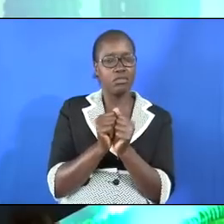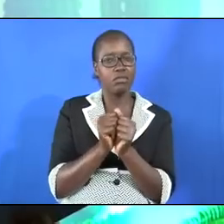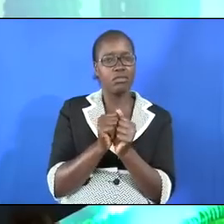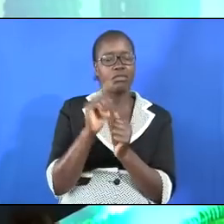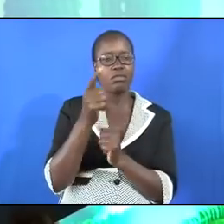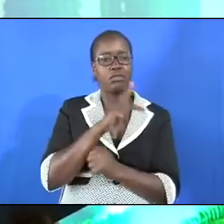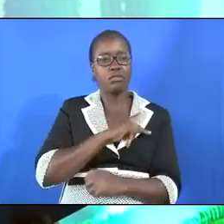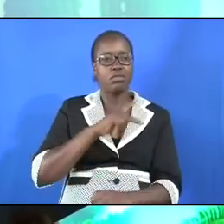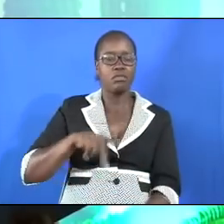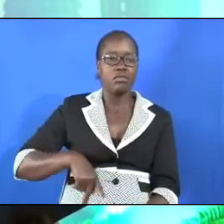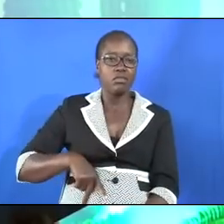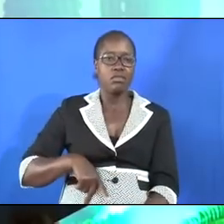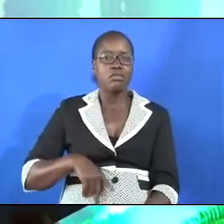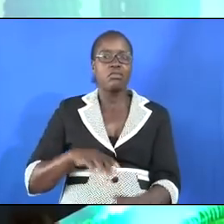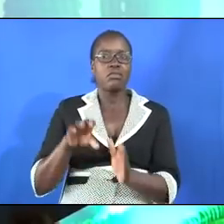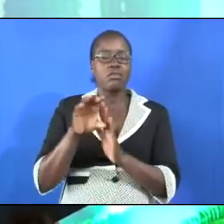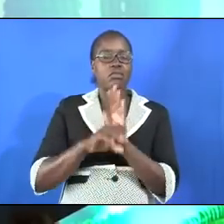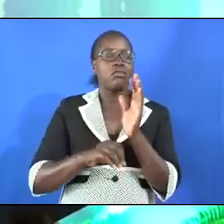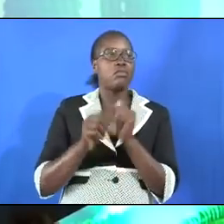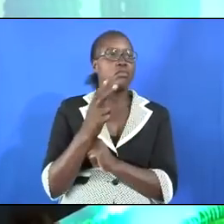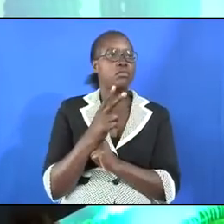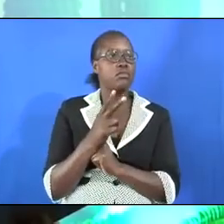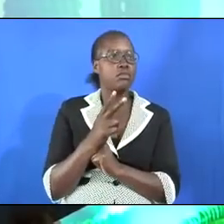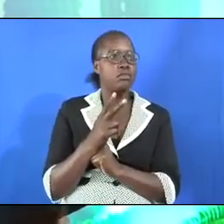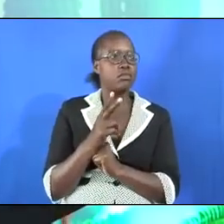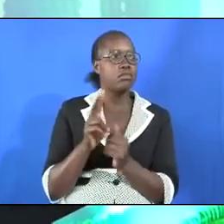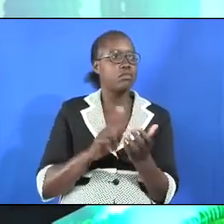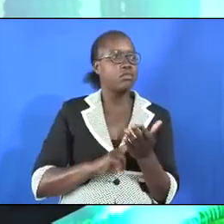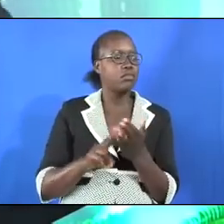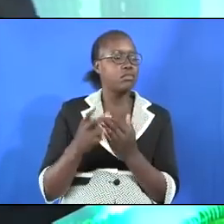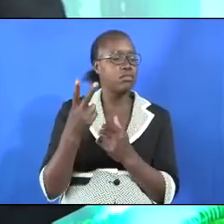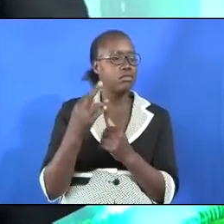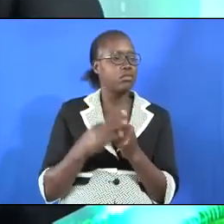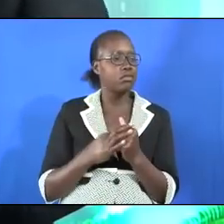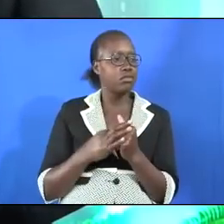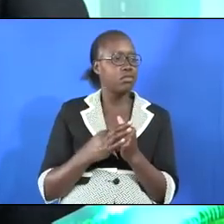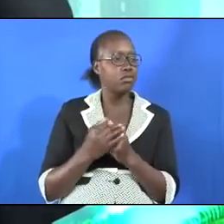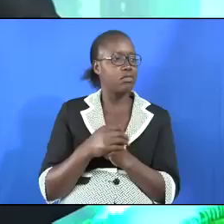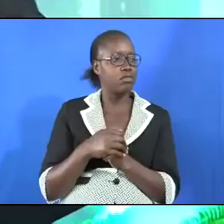first kings chapter 12 and verse 28